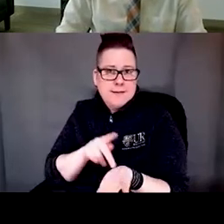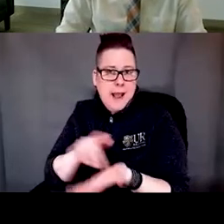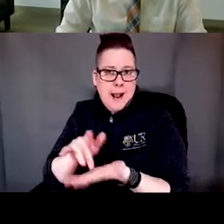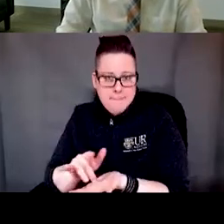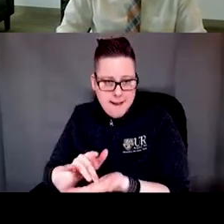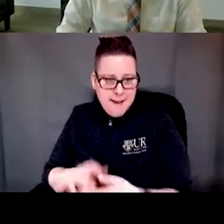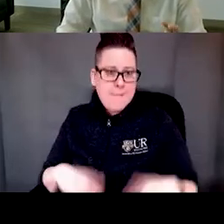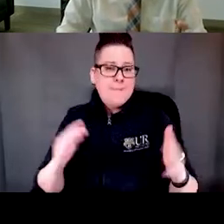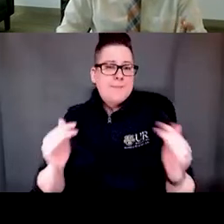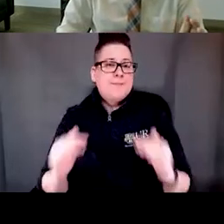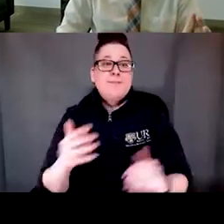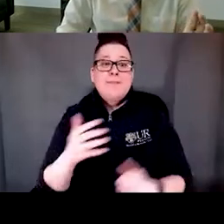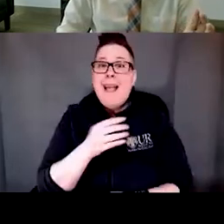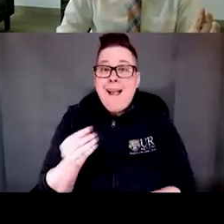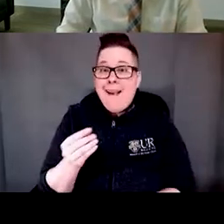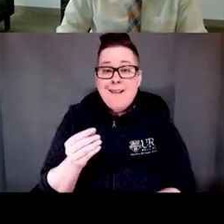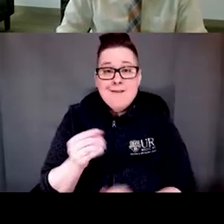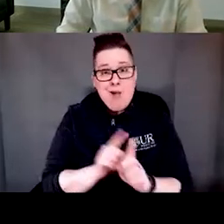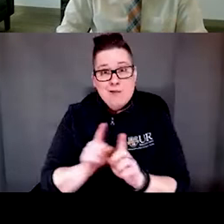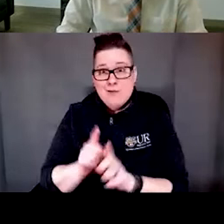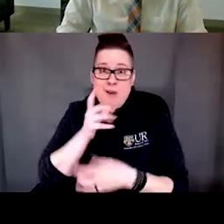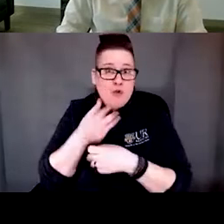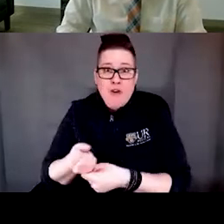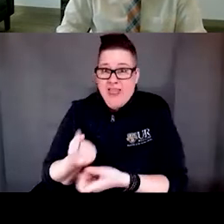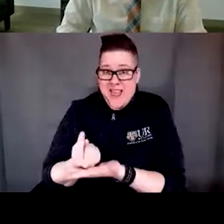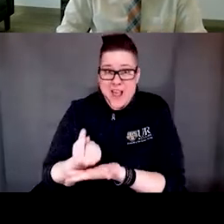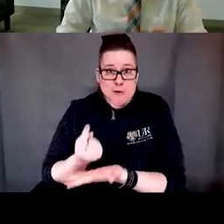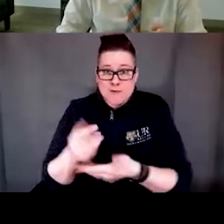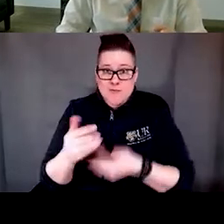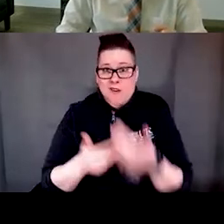distrust about psychotherapy, right?